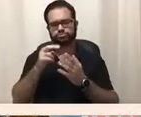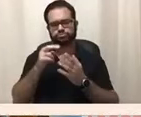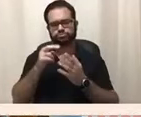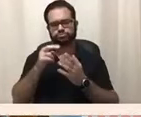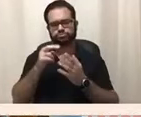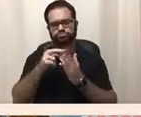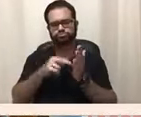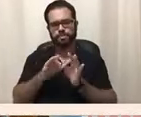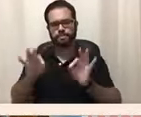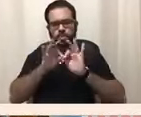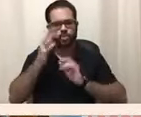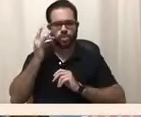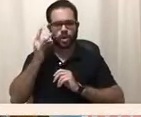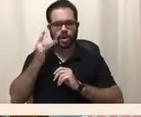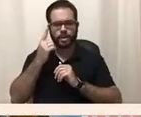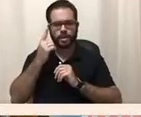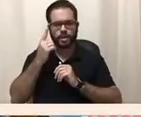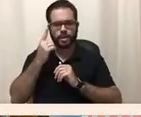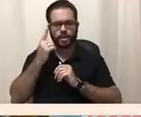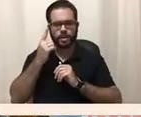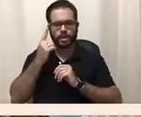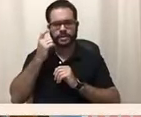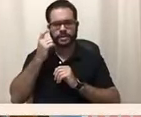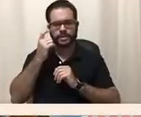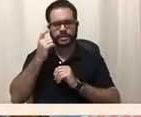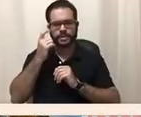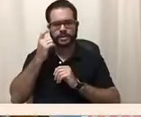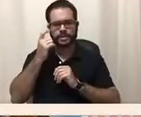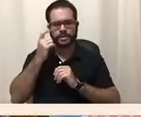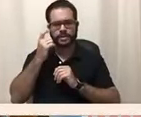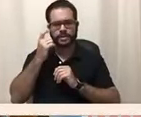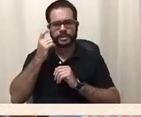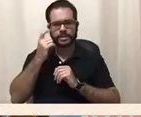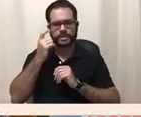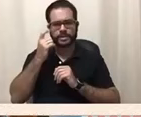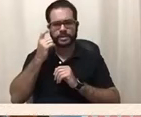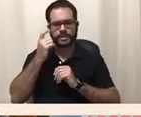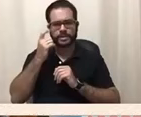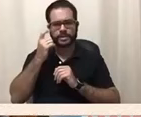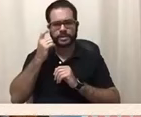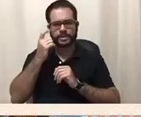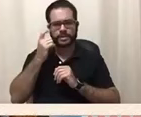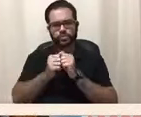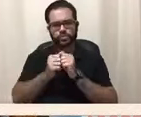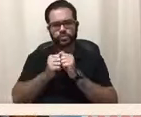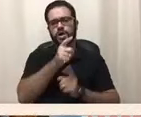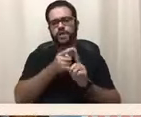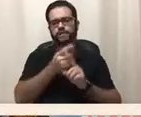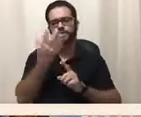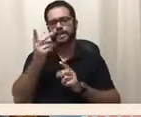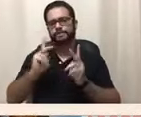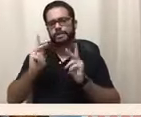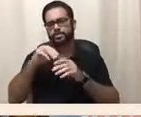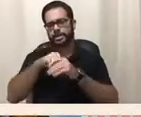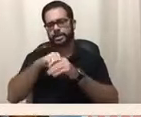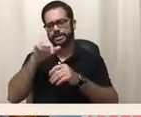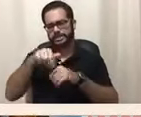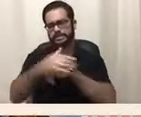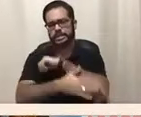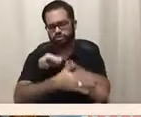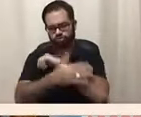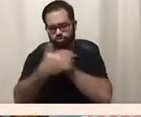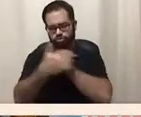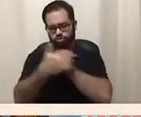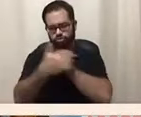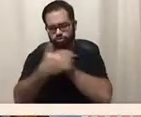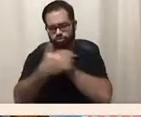basically one in five people in this country are disabled. So if you're not disabled, there's a